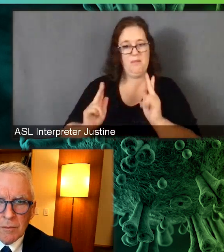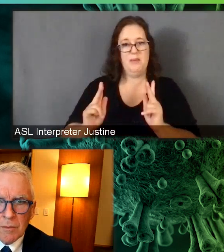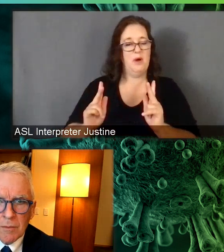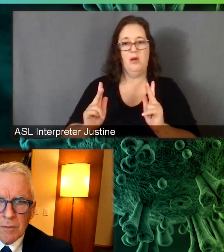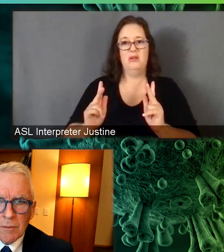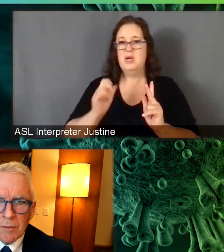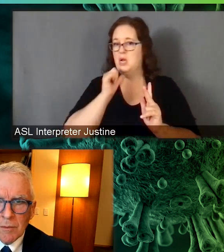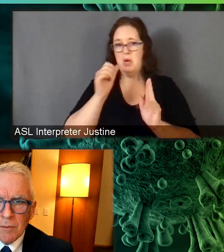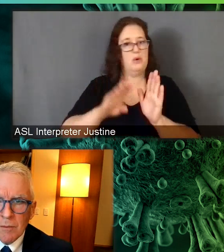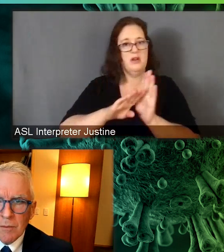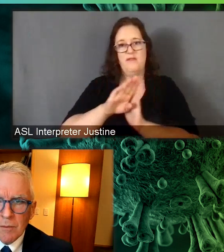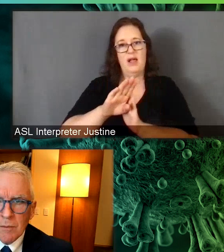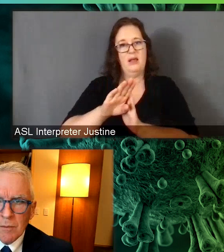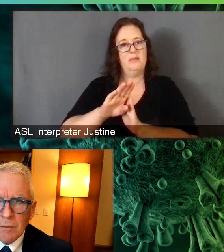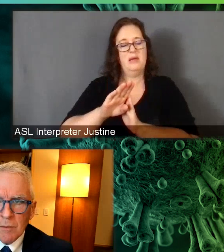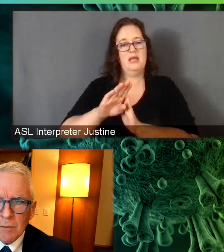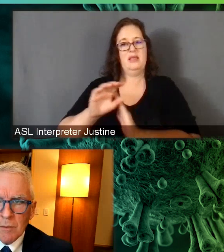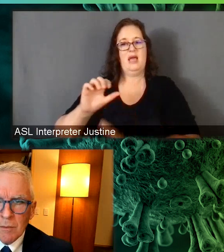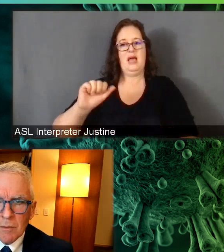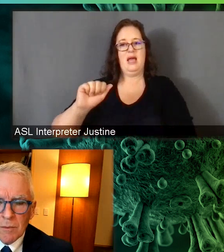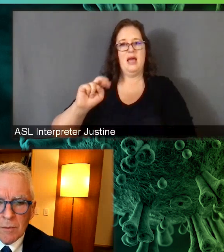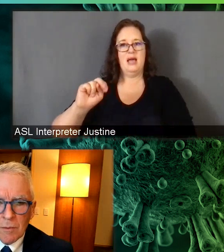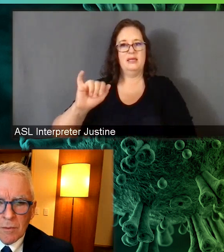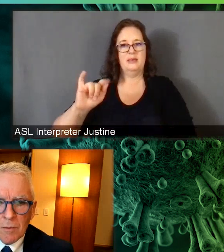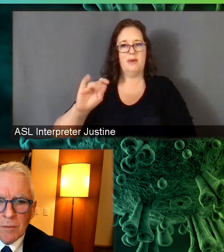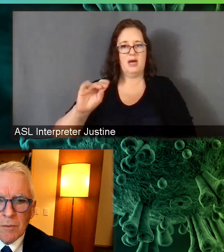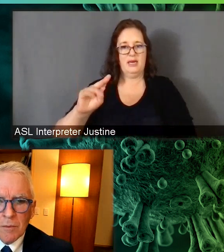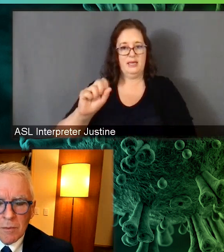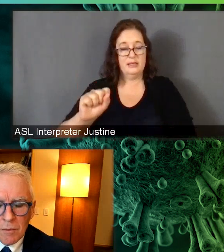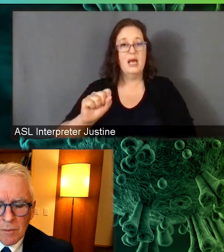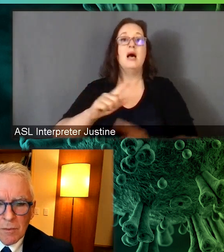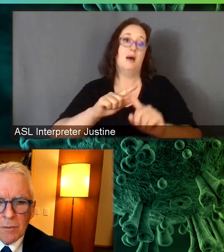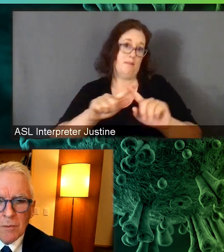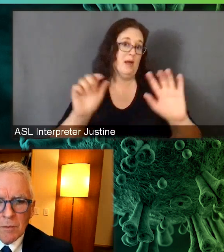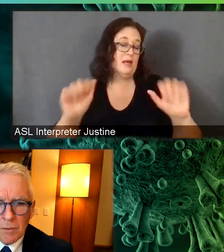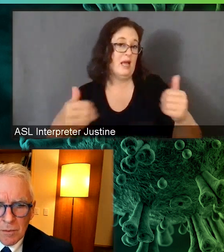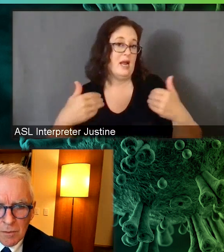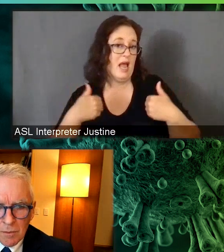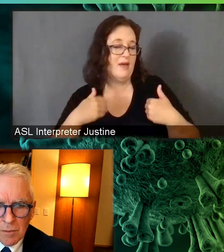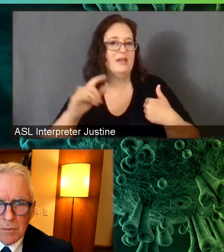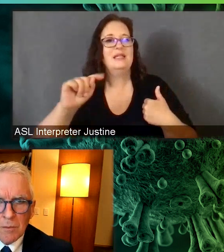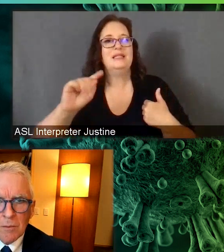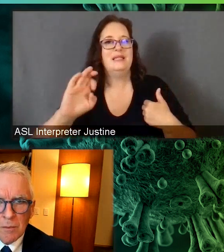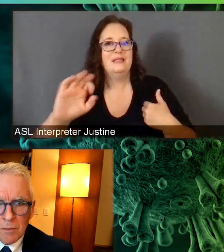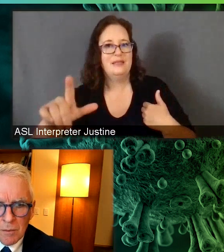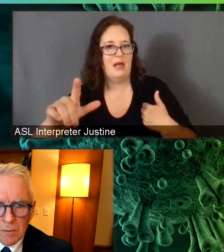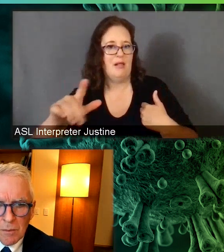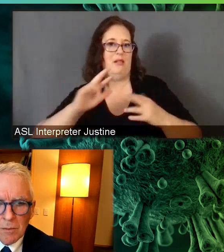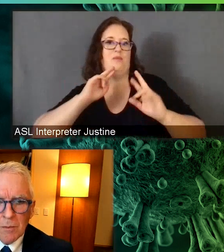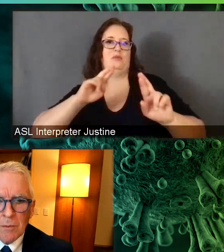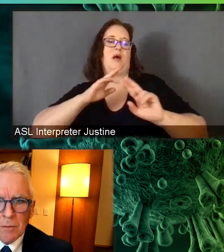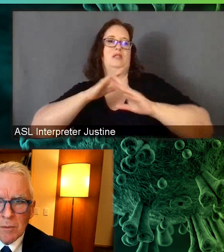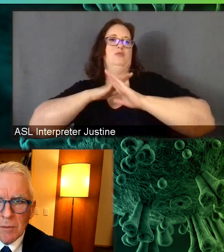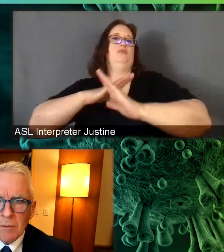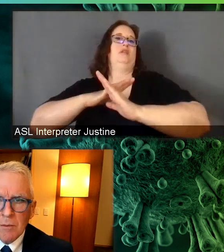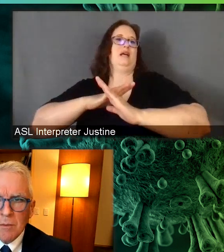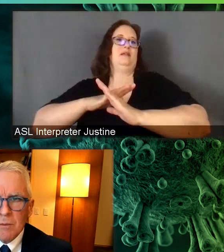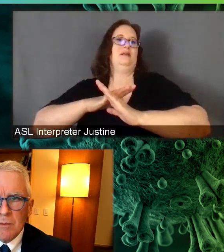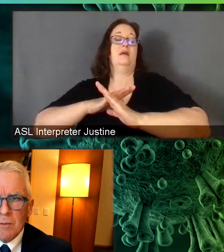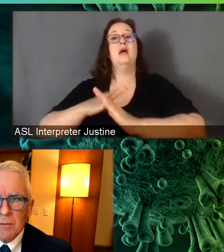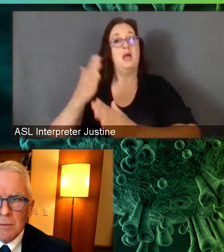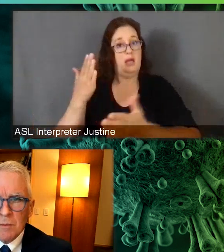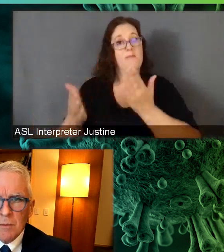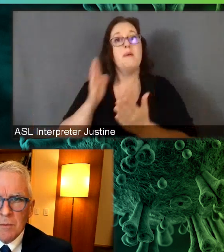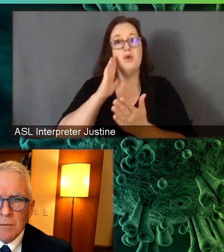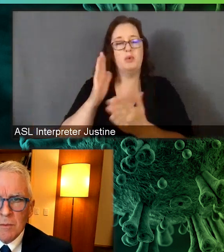nonetheless develop a T cell response. And so that might not protect you from actually getting the infection, but it can protect against severe disease